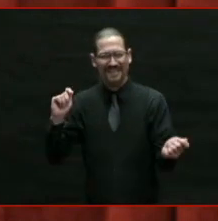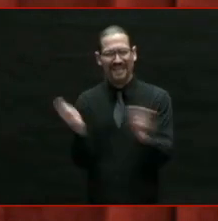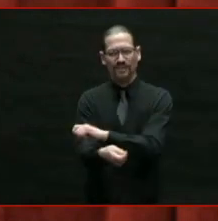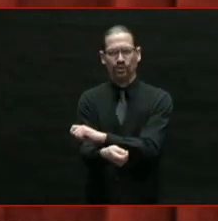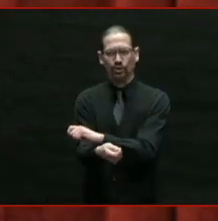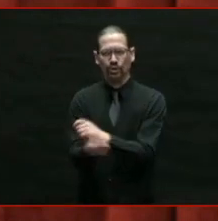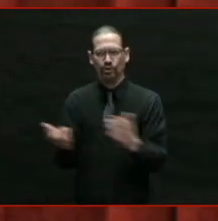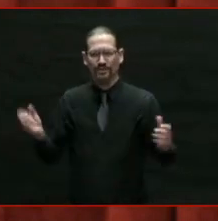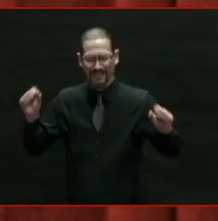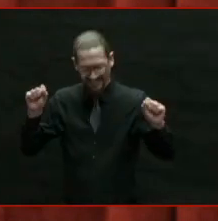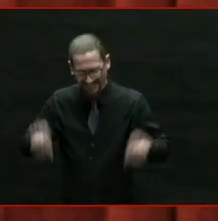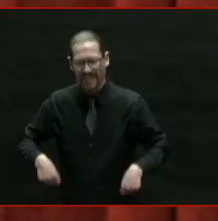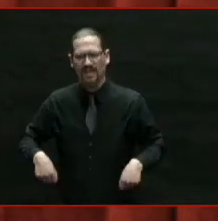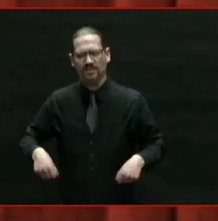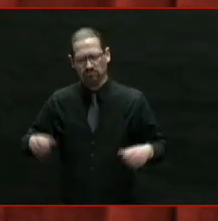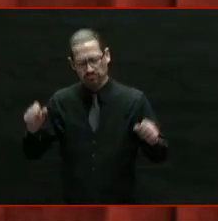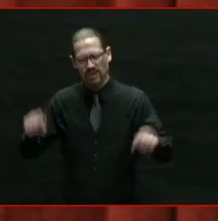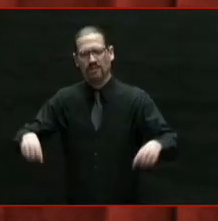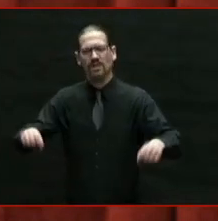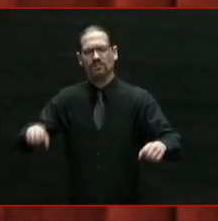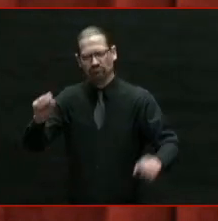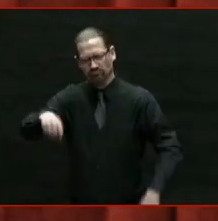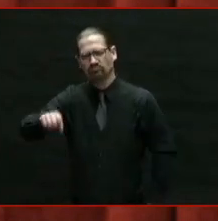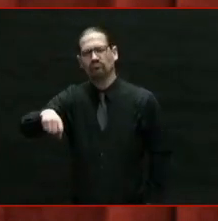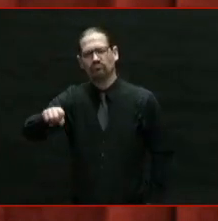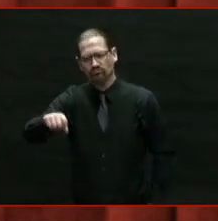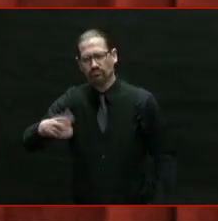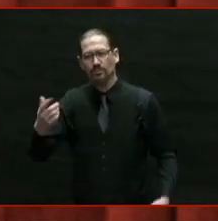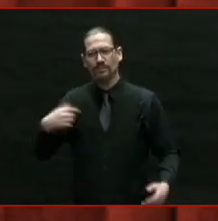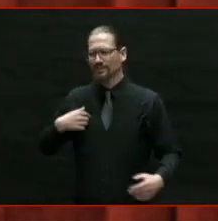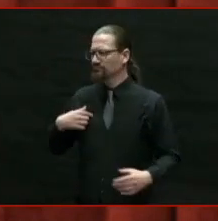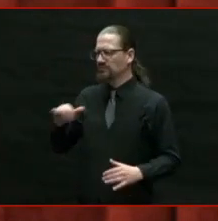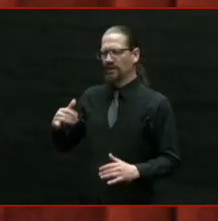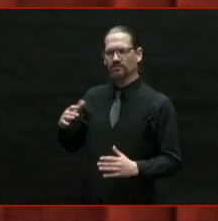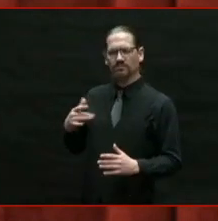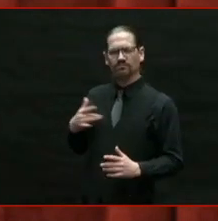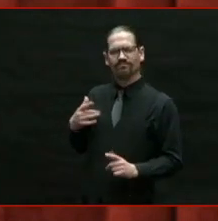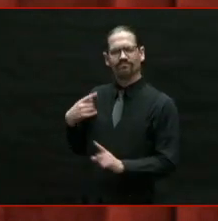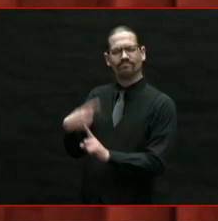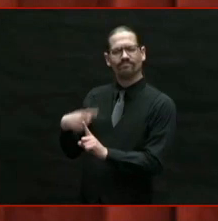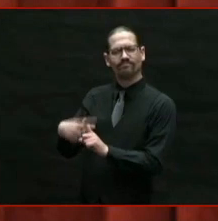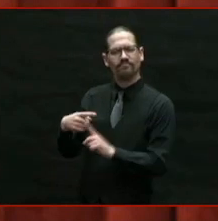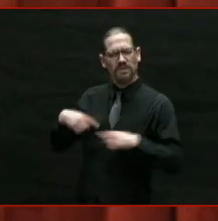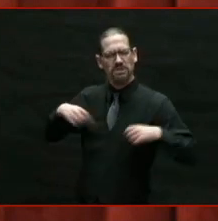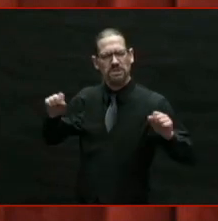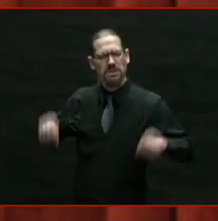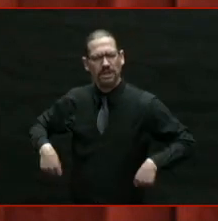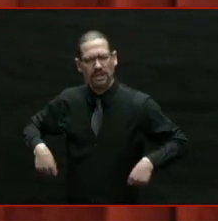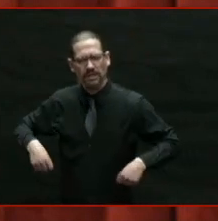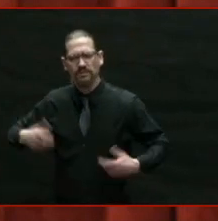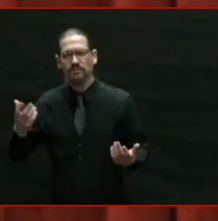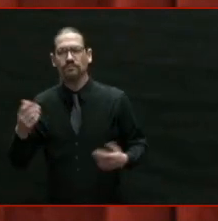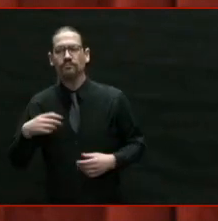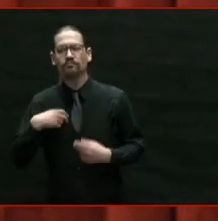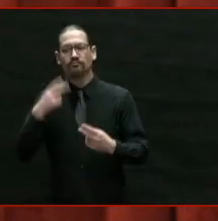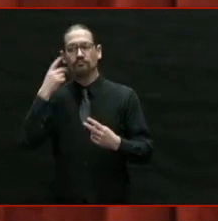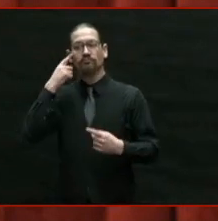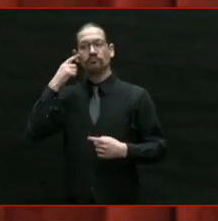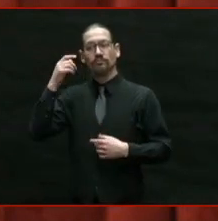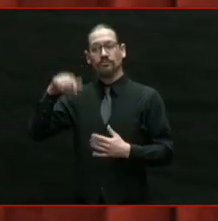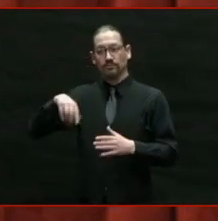And to harnessing that eternal optimism of our founders as we together charted a new course.